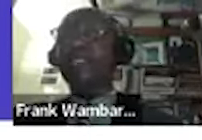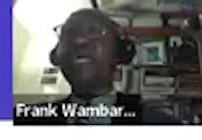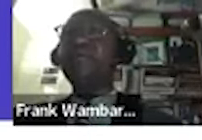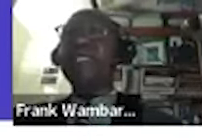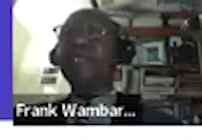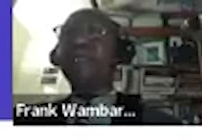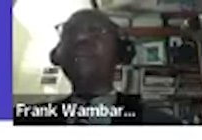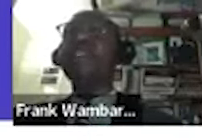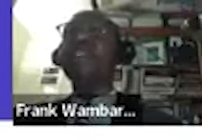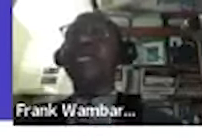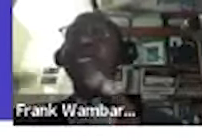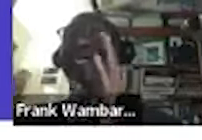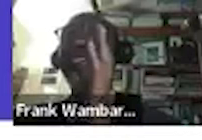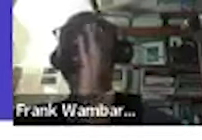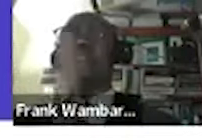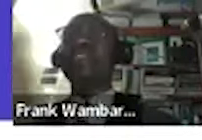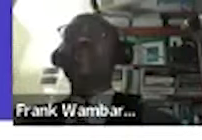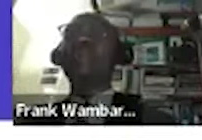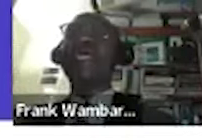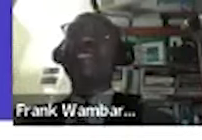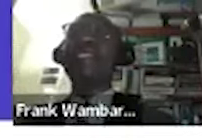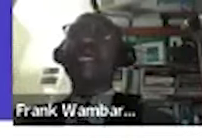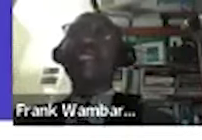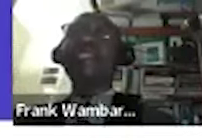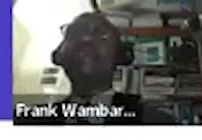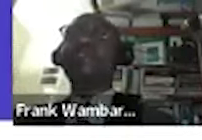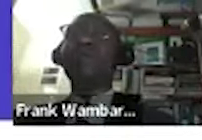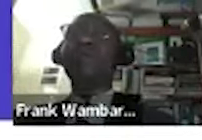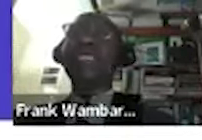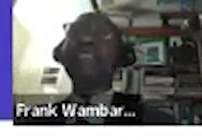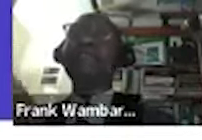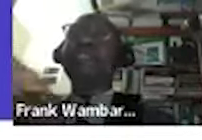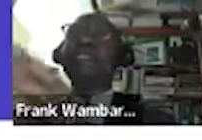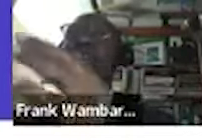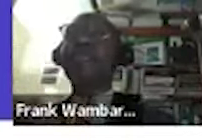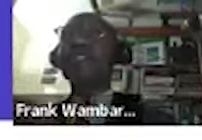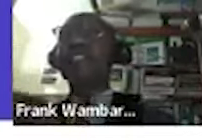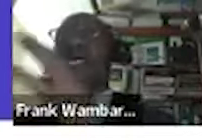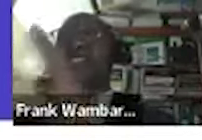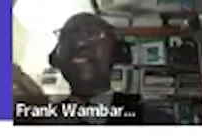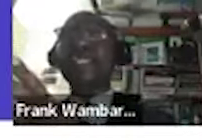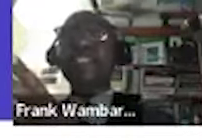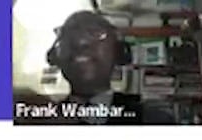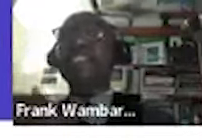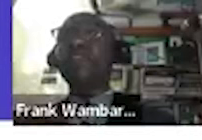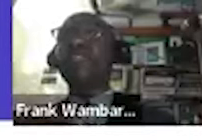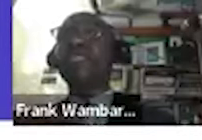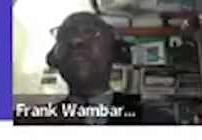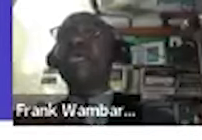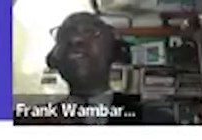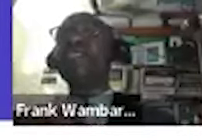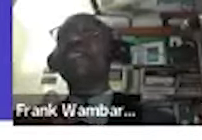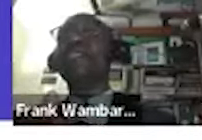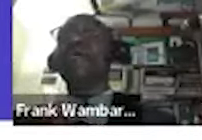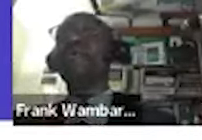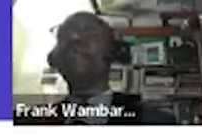just among many other people uh he just applied the directory on the website then because he had the nursing skills that